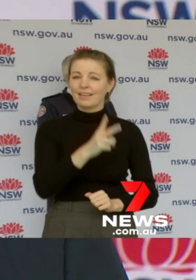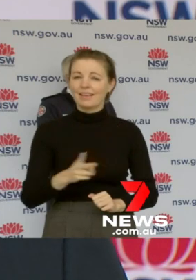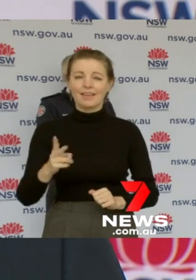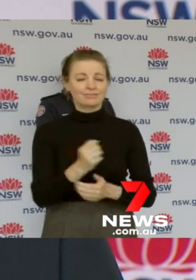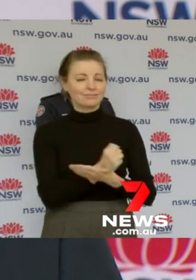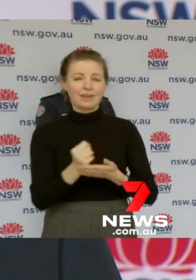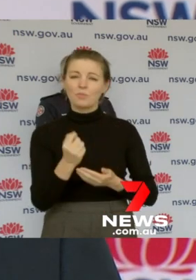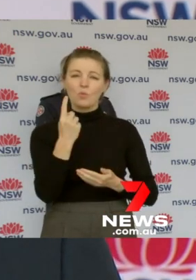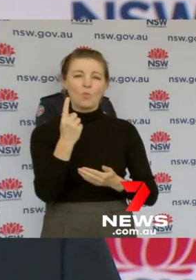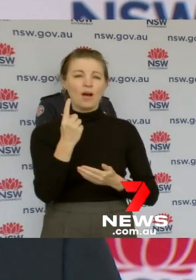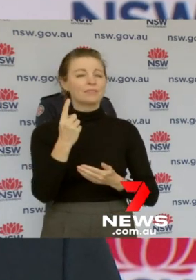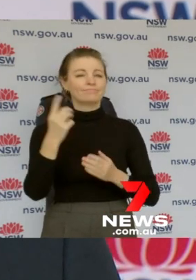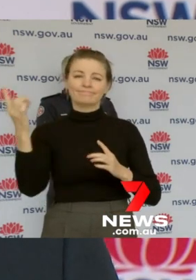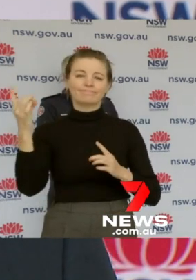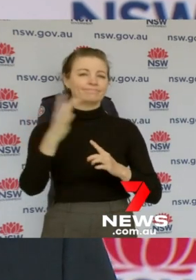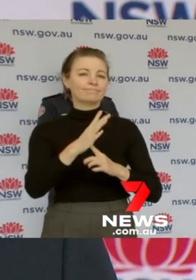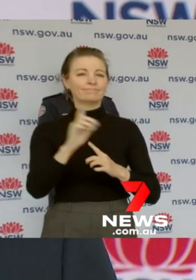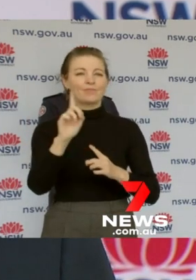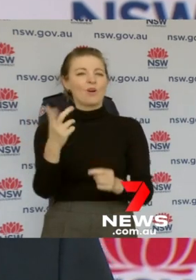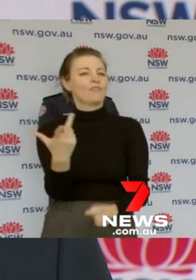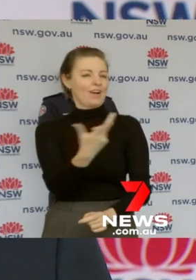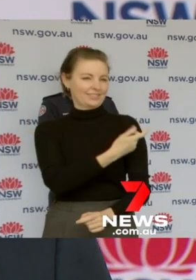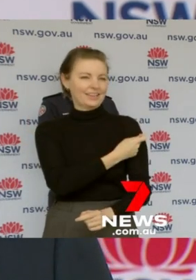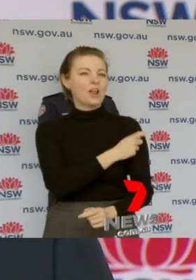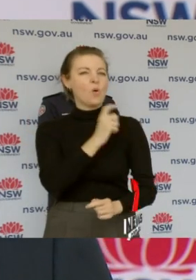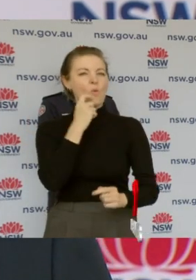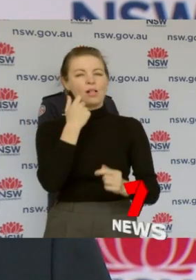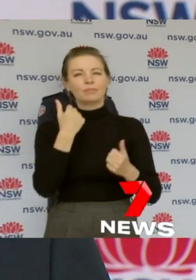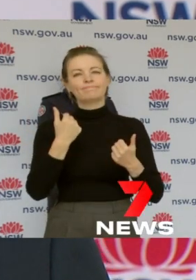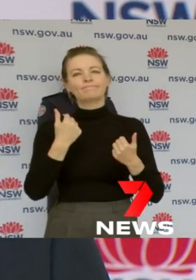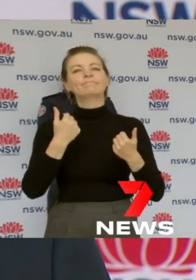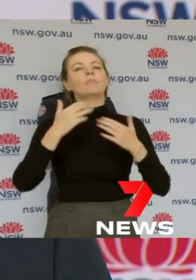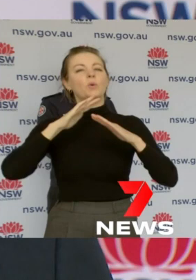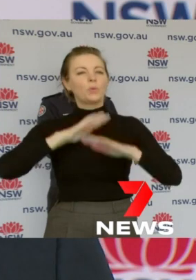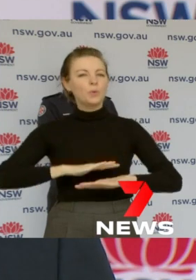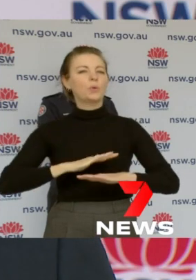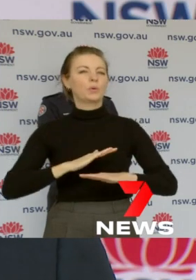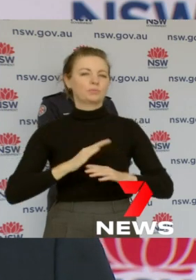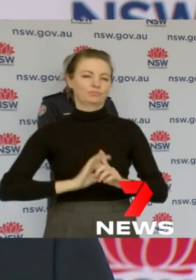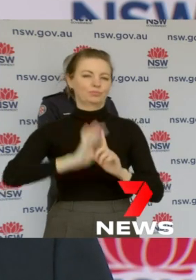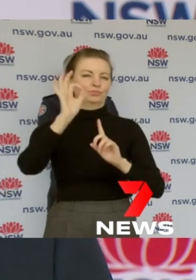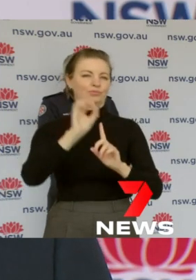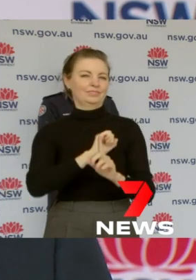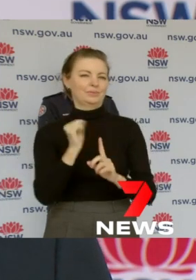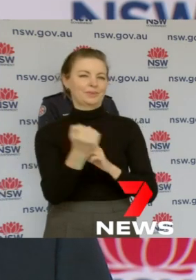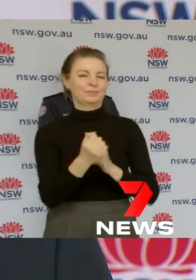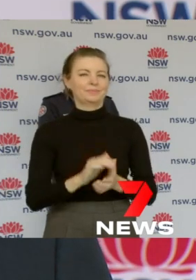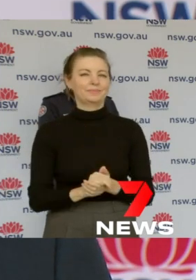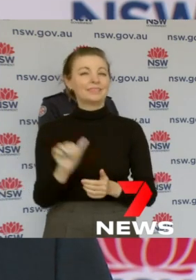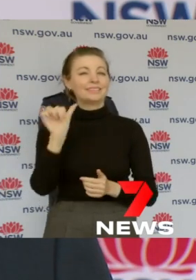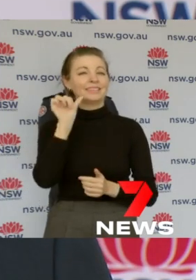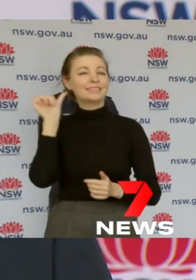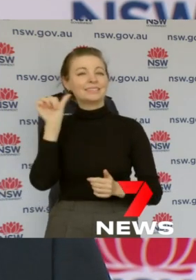path out of our current situation. Yesterday there were also 1,035